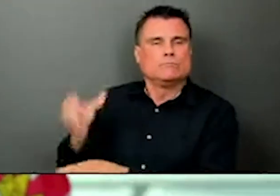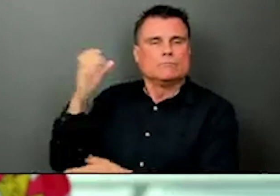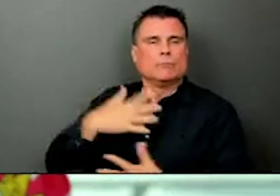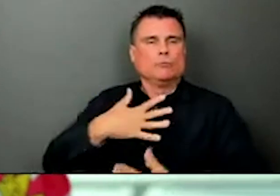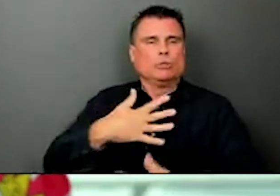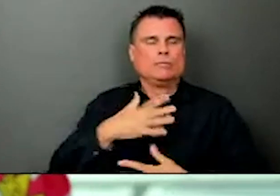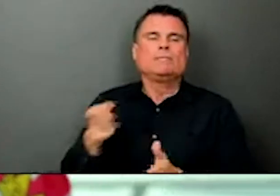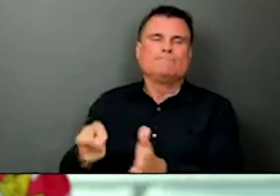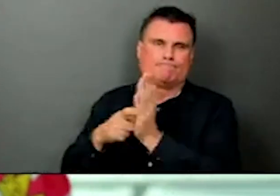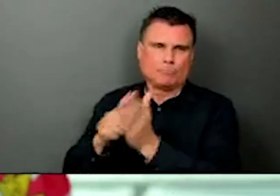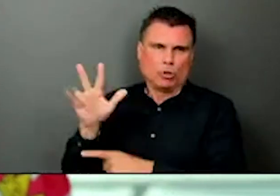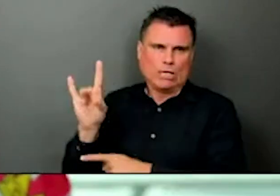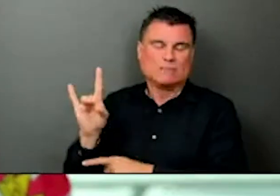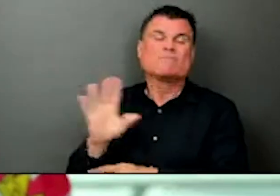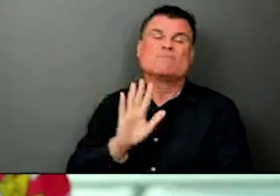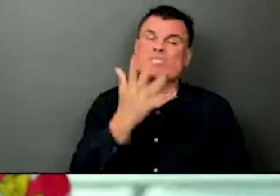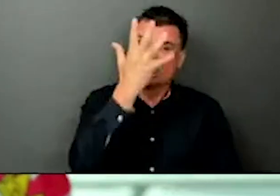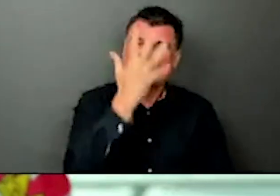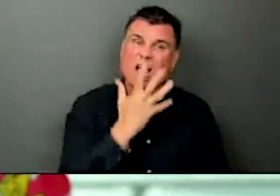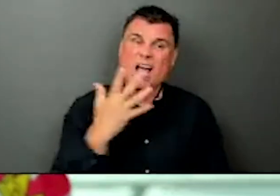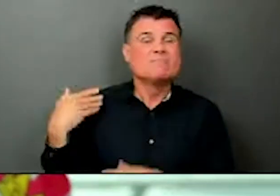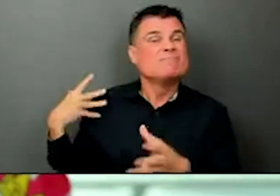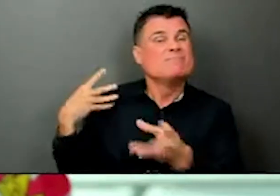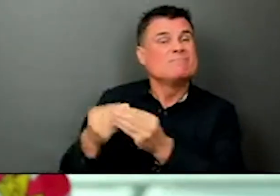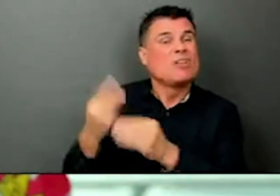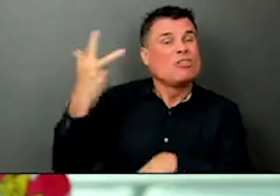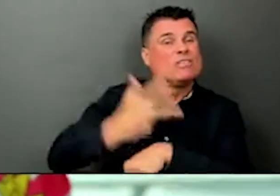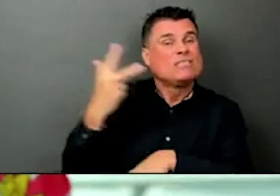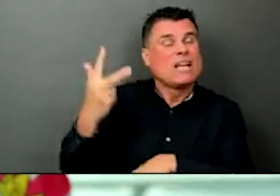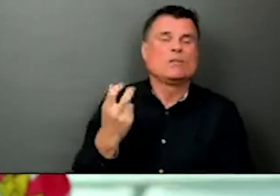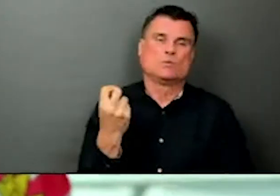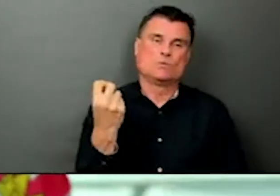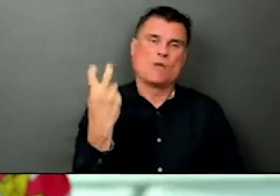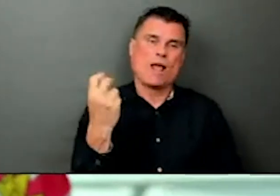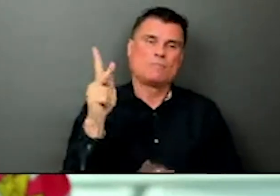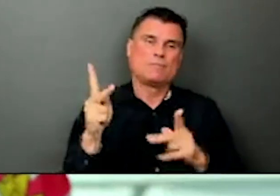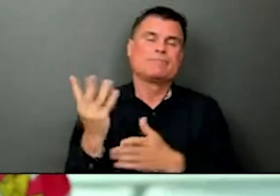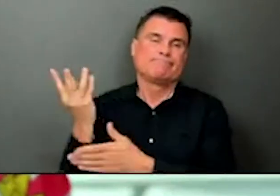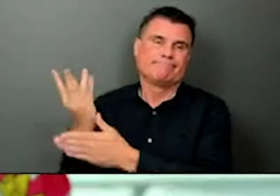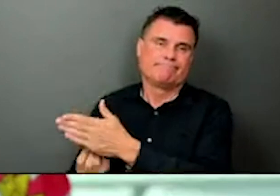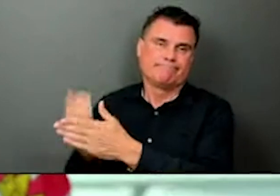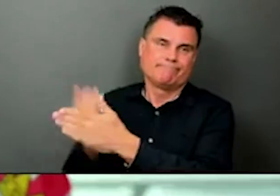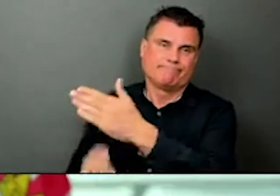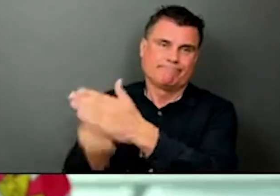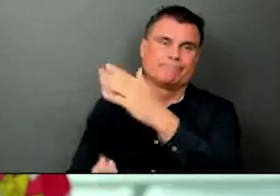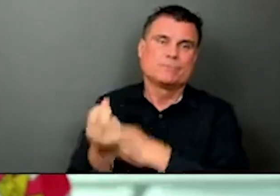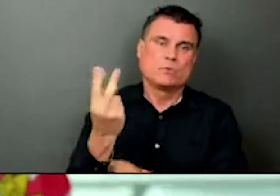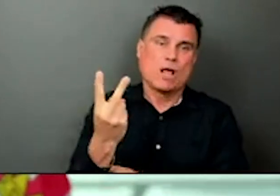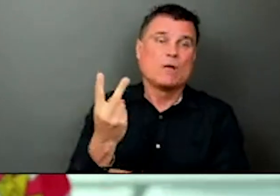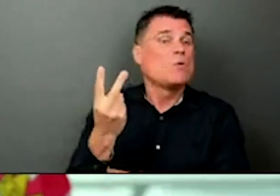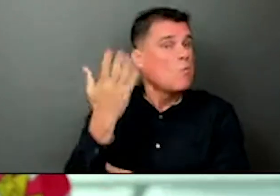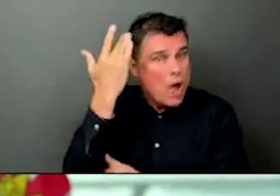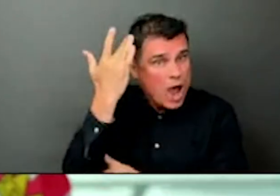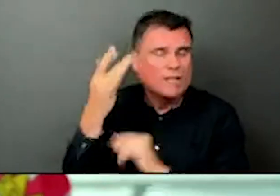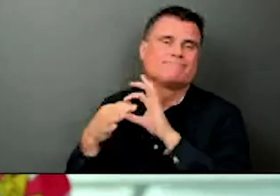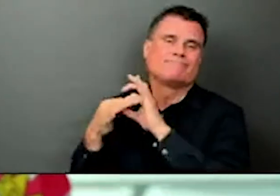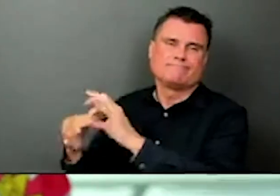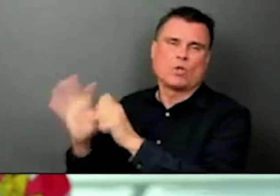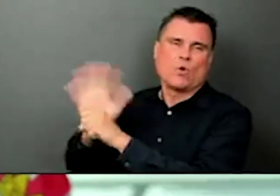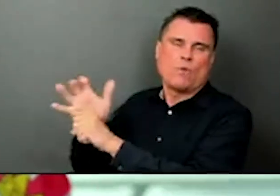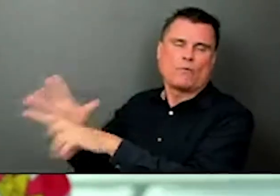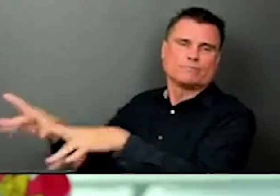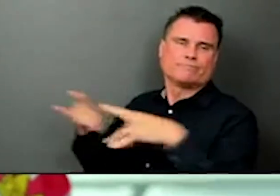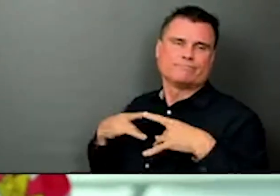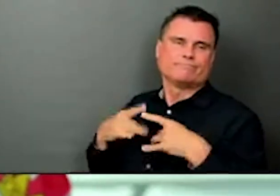condolences to all those who have lost loved ones. Since the last report, two new outbreaks were declared. One at